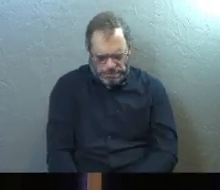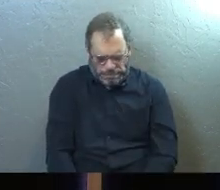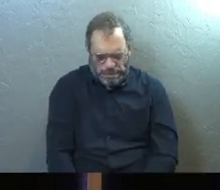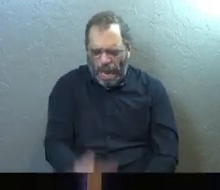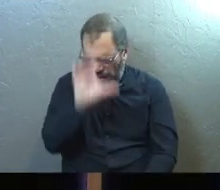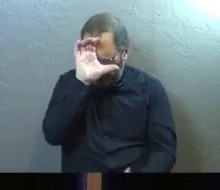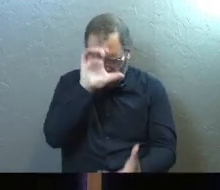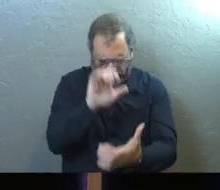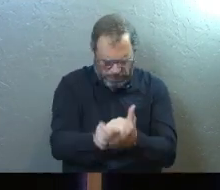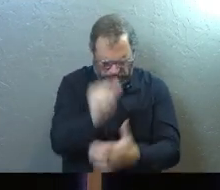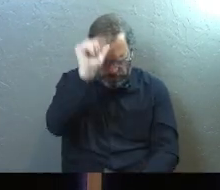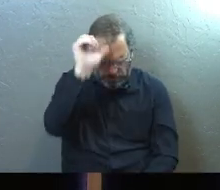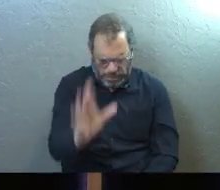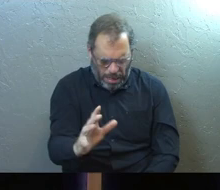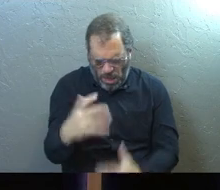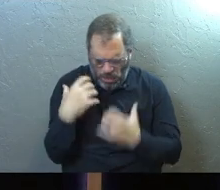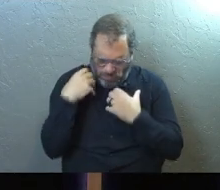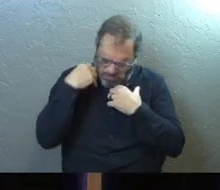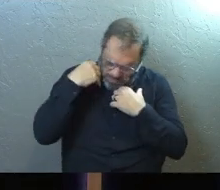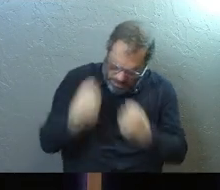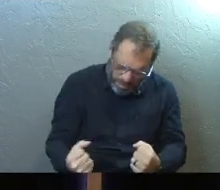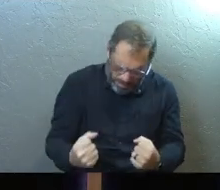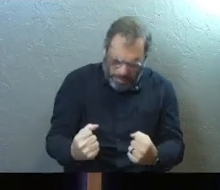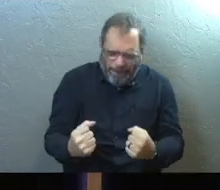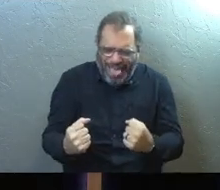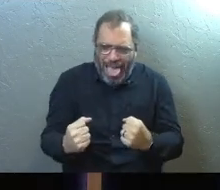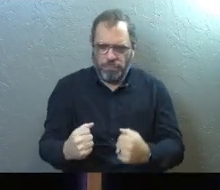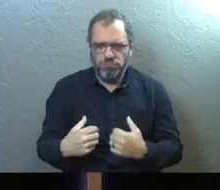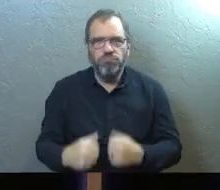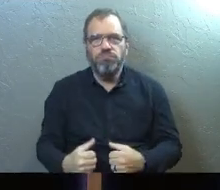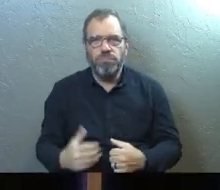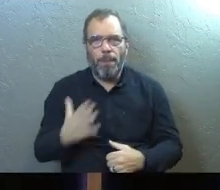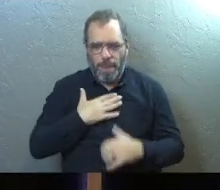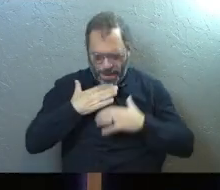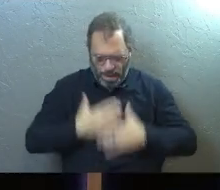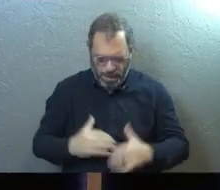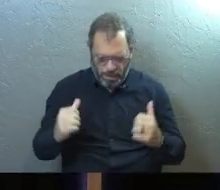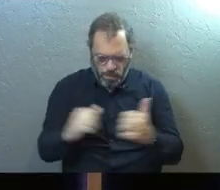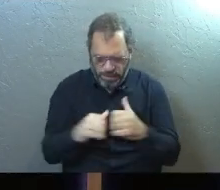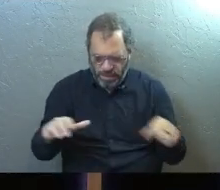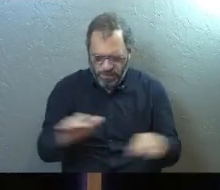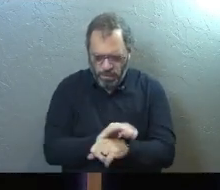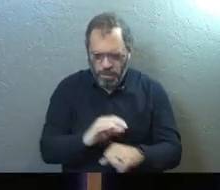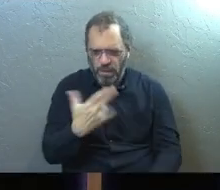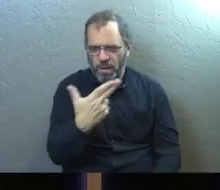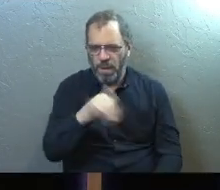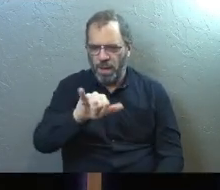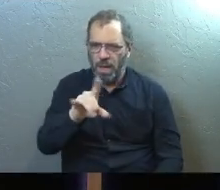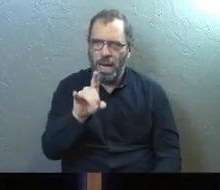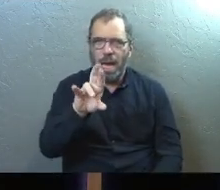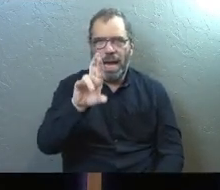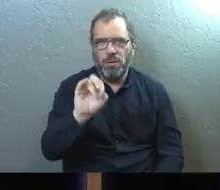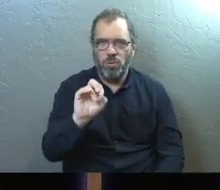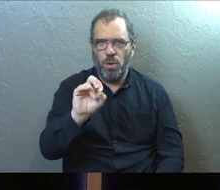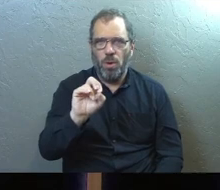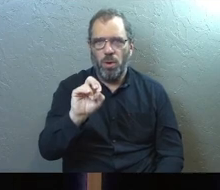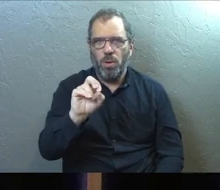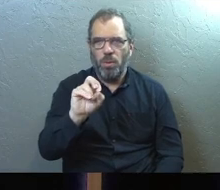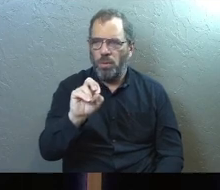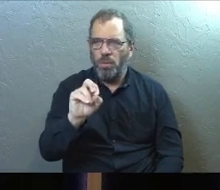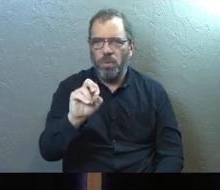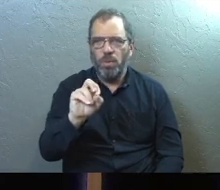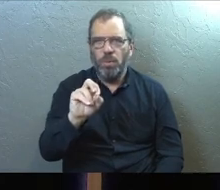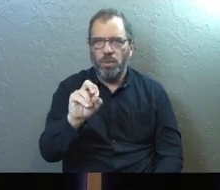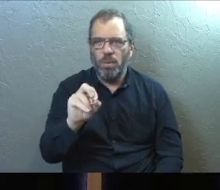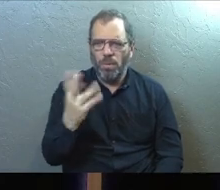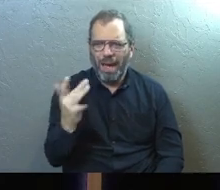I'm going to believe. I'm that God can miraculously restore my body and not drink this water. Why